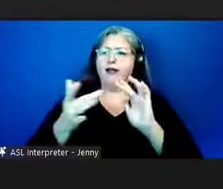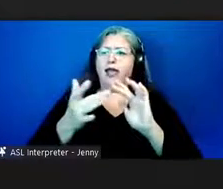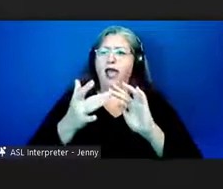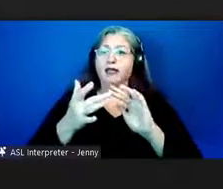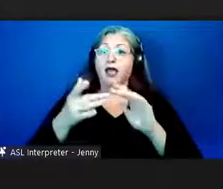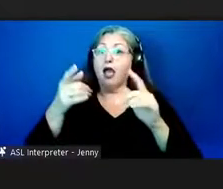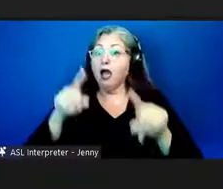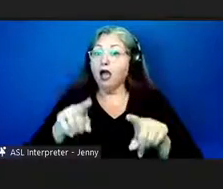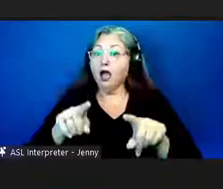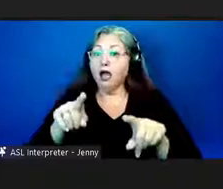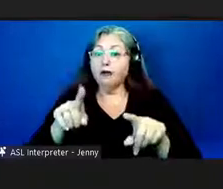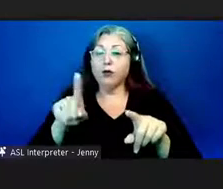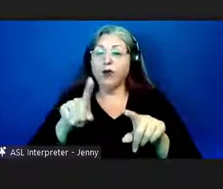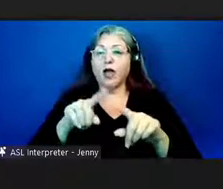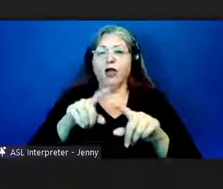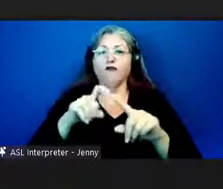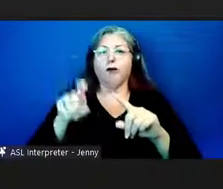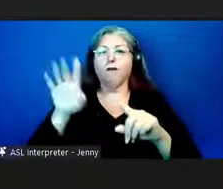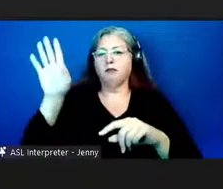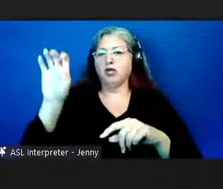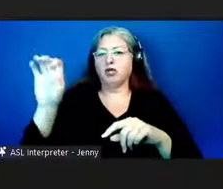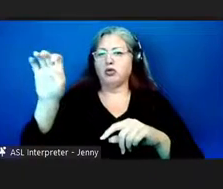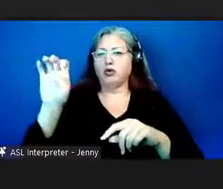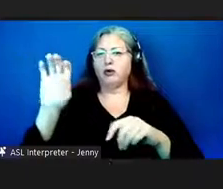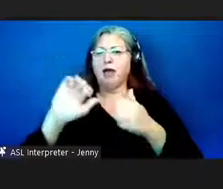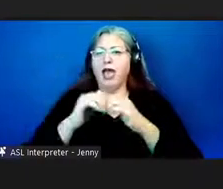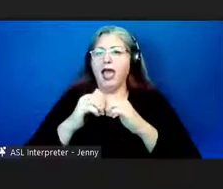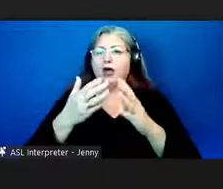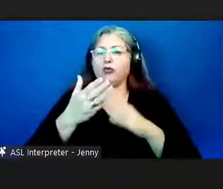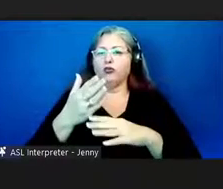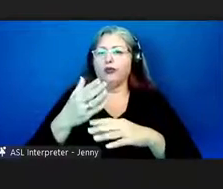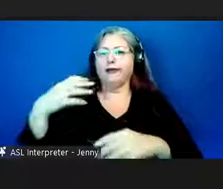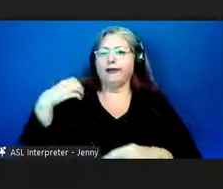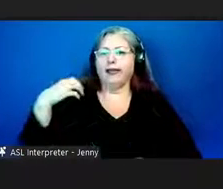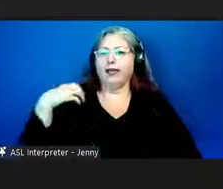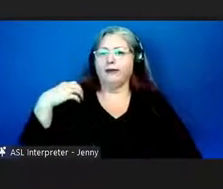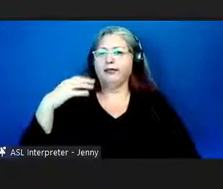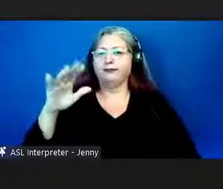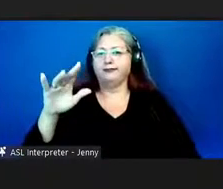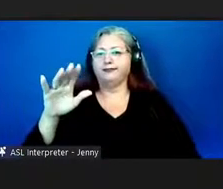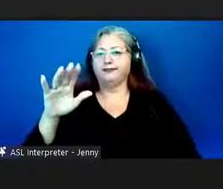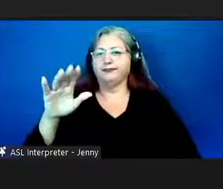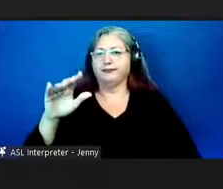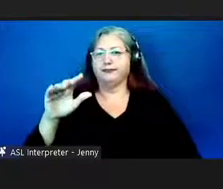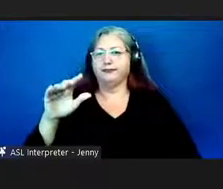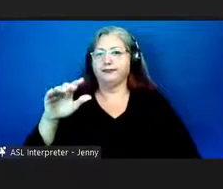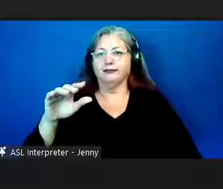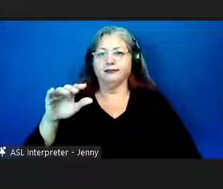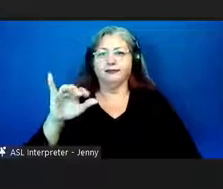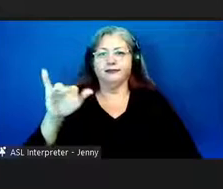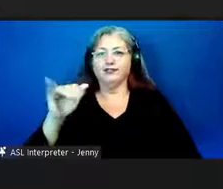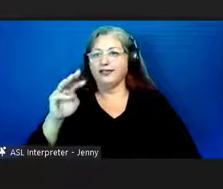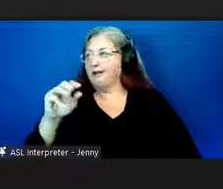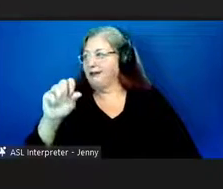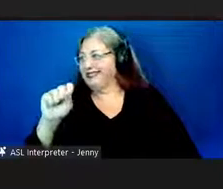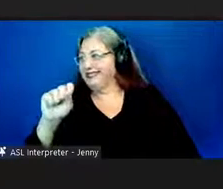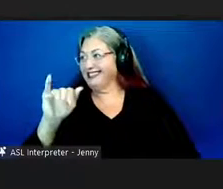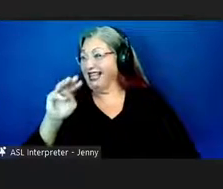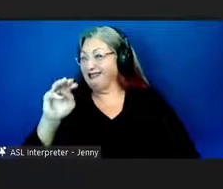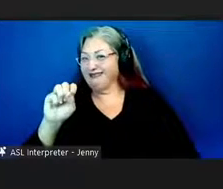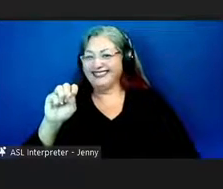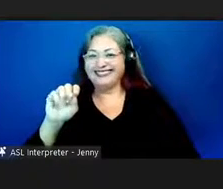be from from europe by way of captain uh james